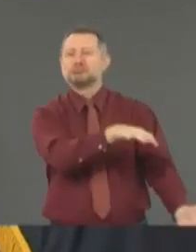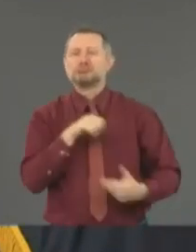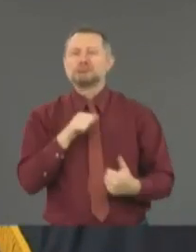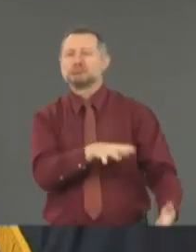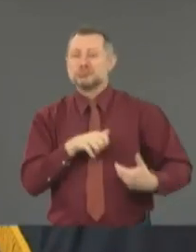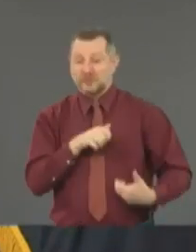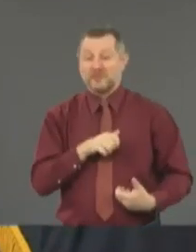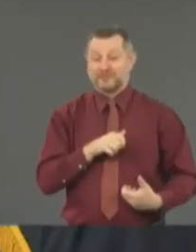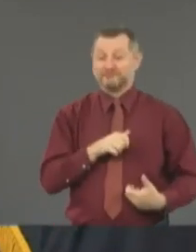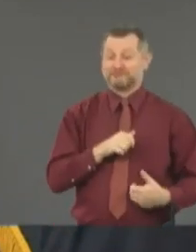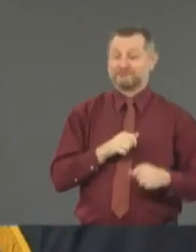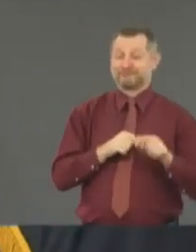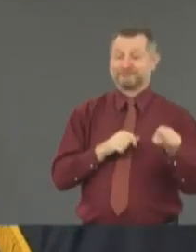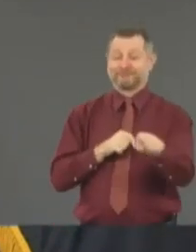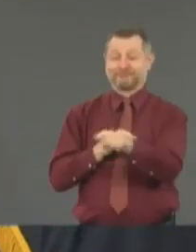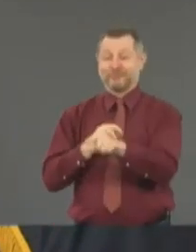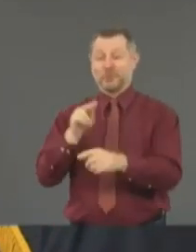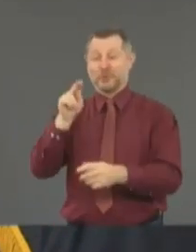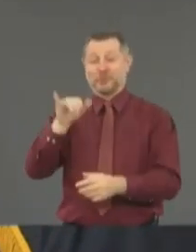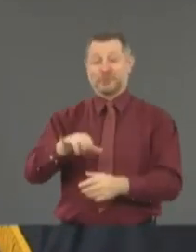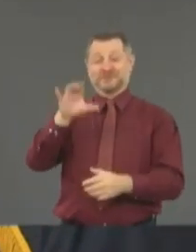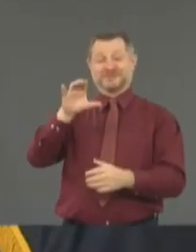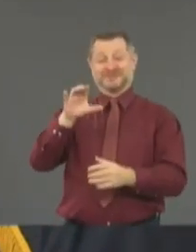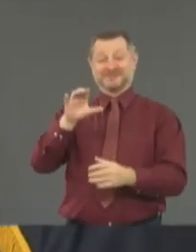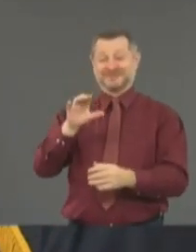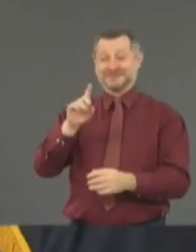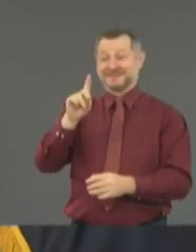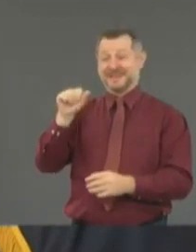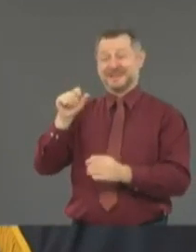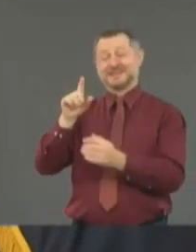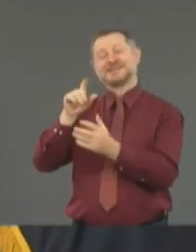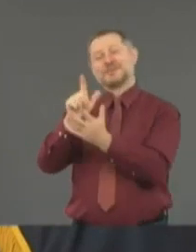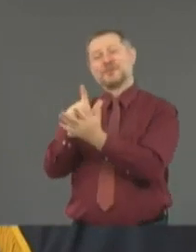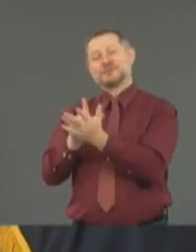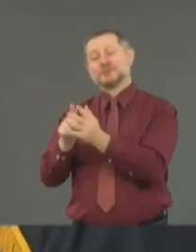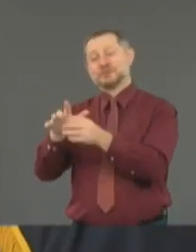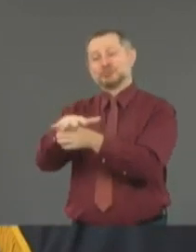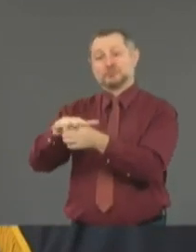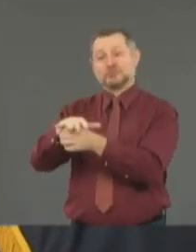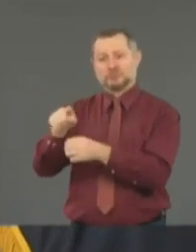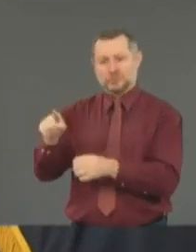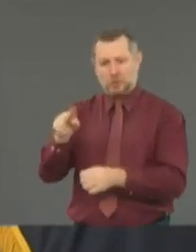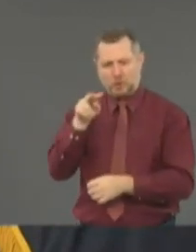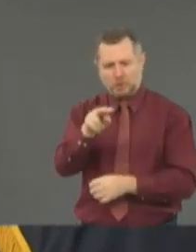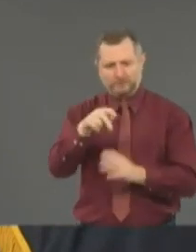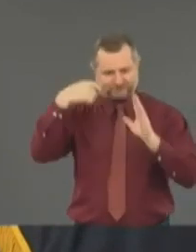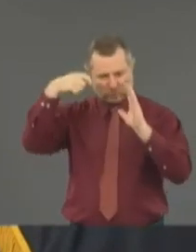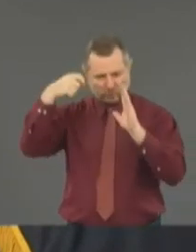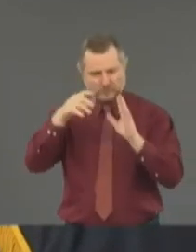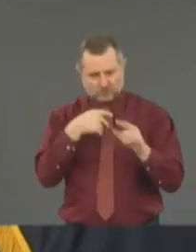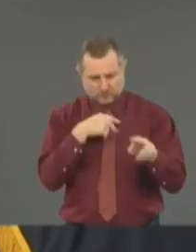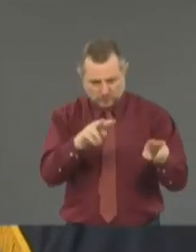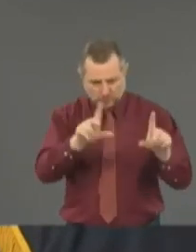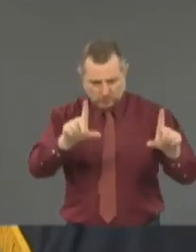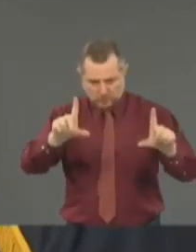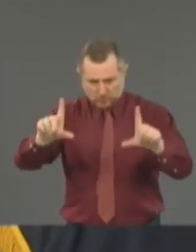City District Attorneys, you look at these videos, it would be